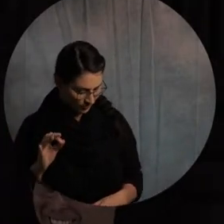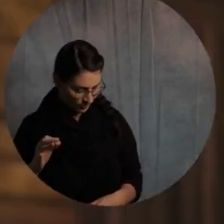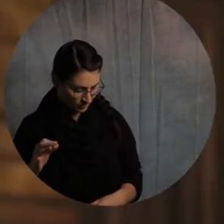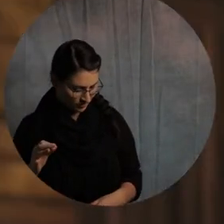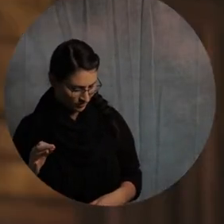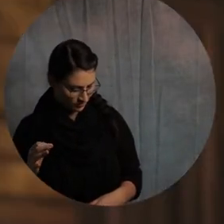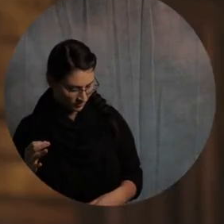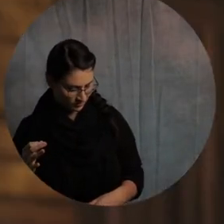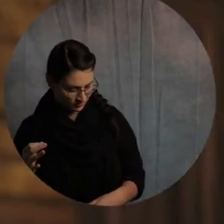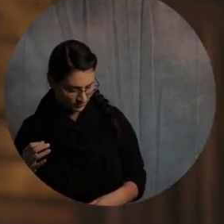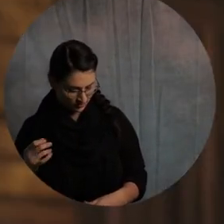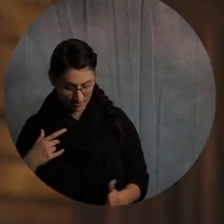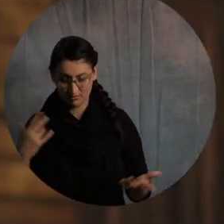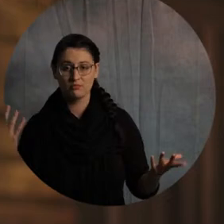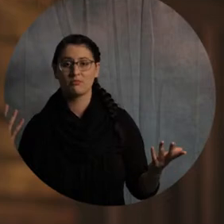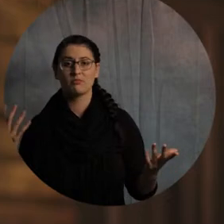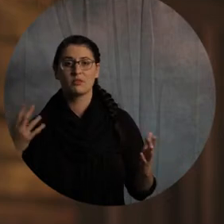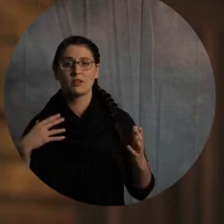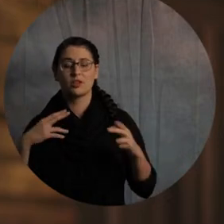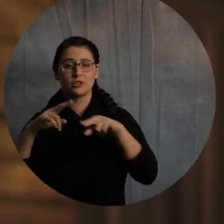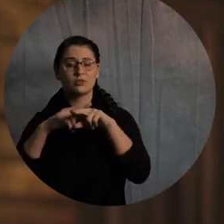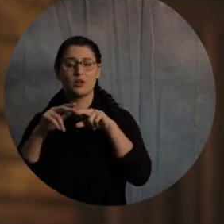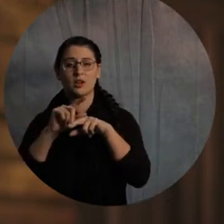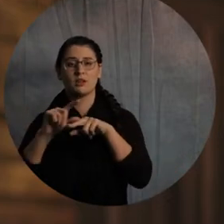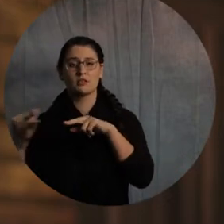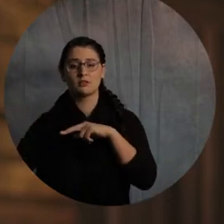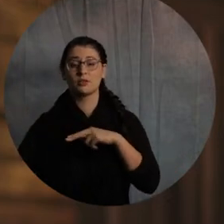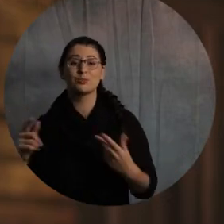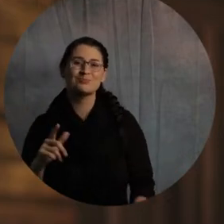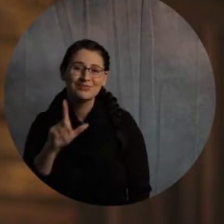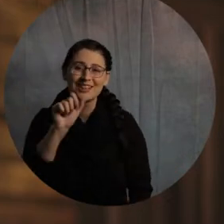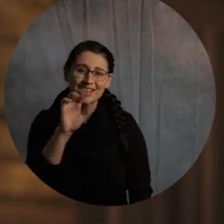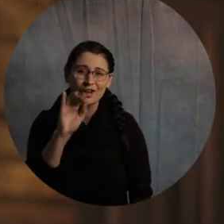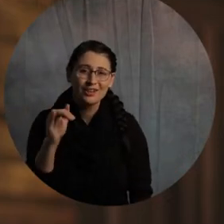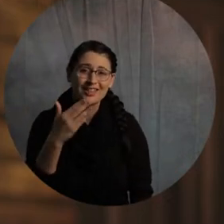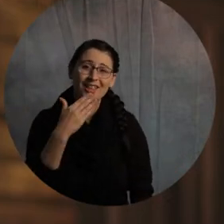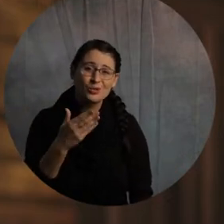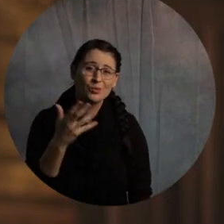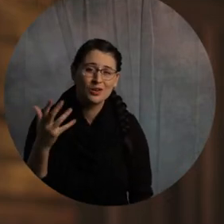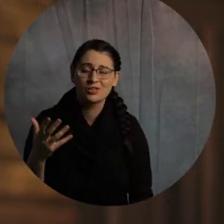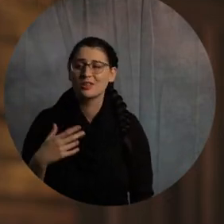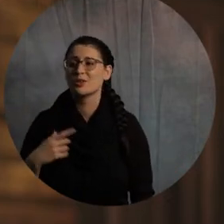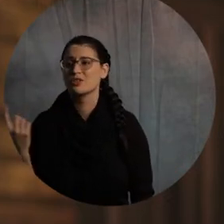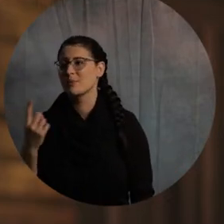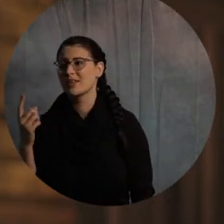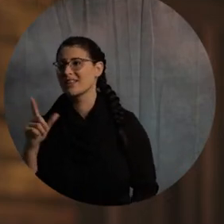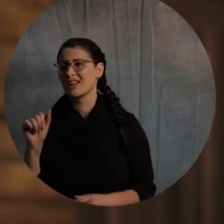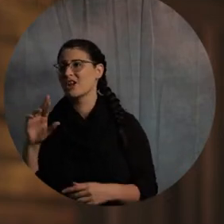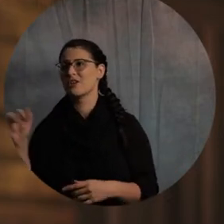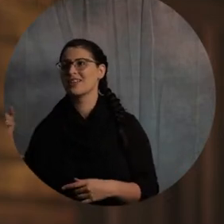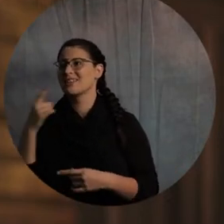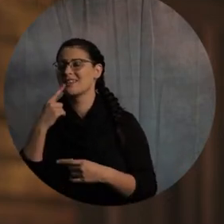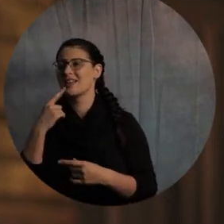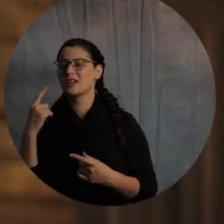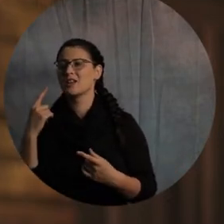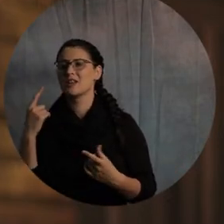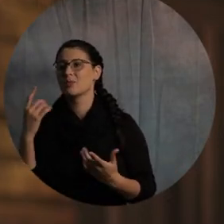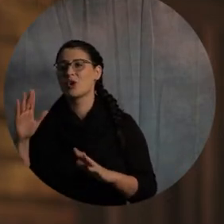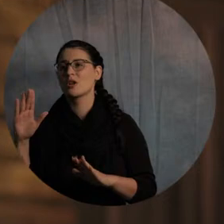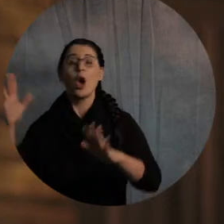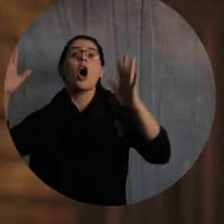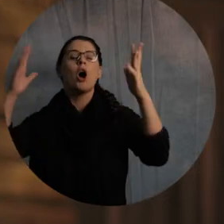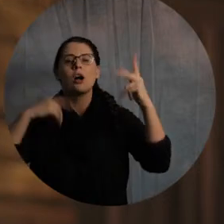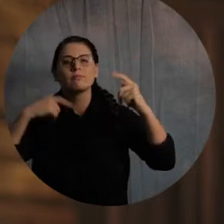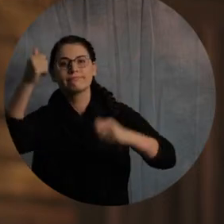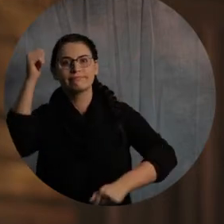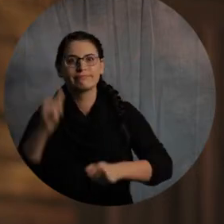completely lost my train of mind. So, Larry, thanks a lot. But there was something Larry said that was really awesome. All right. So... But... Oh, here's what it was. All right.